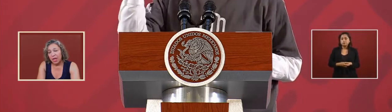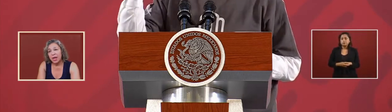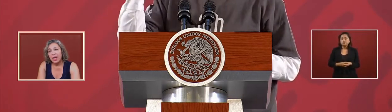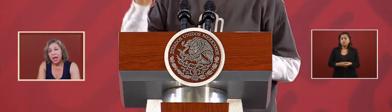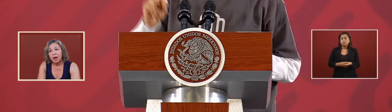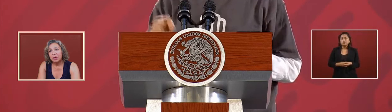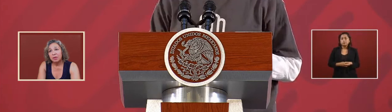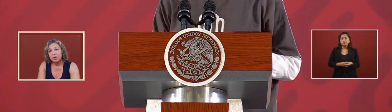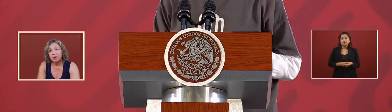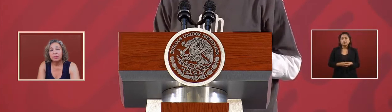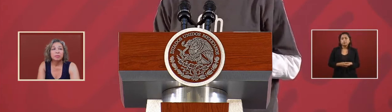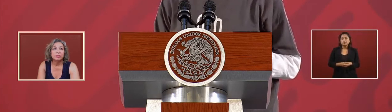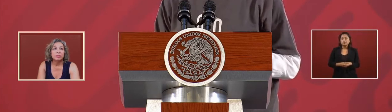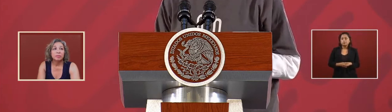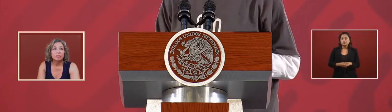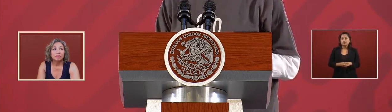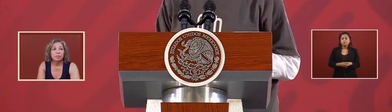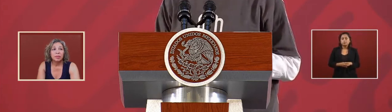and now